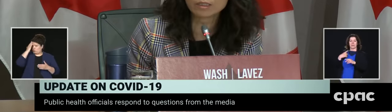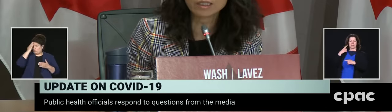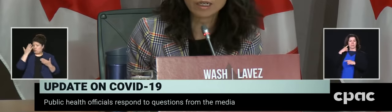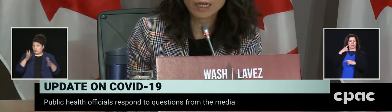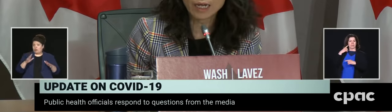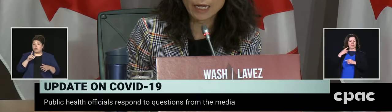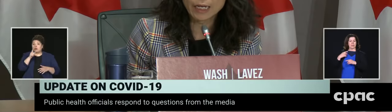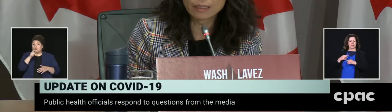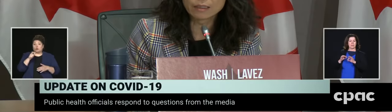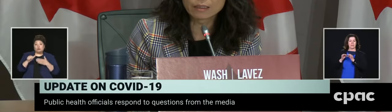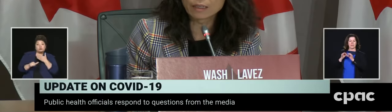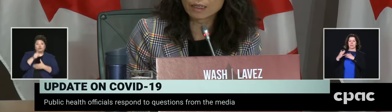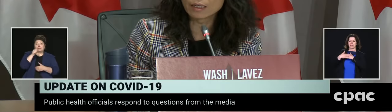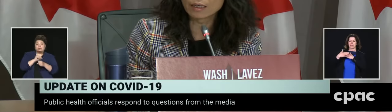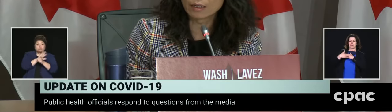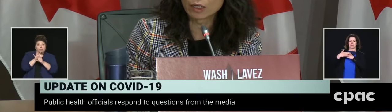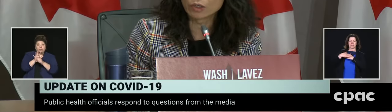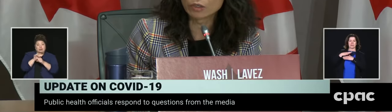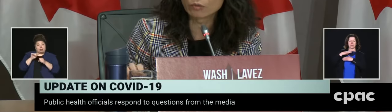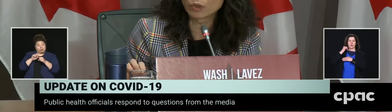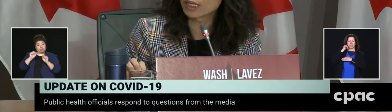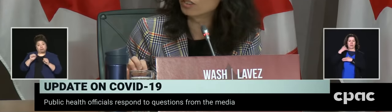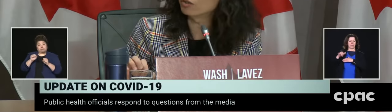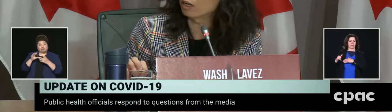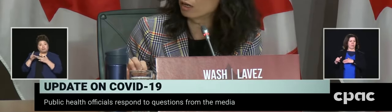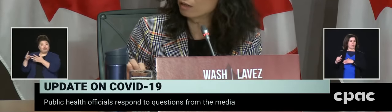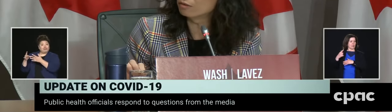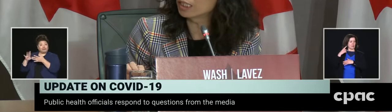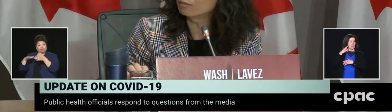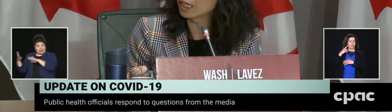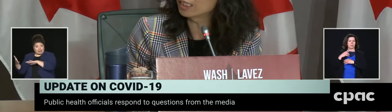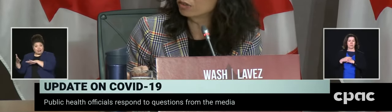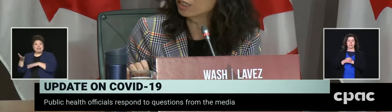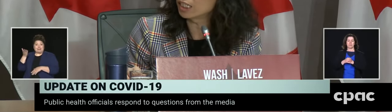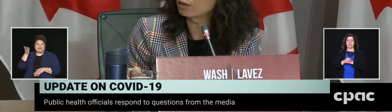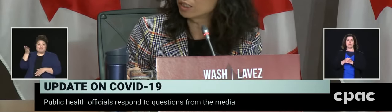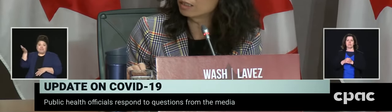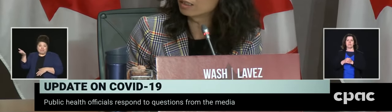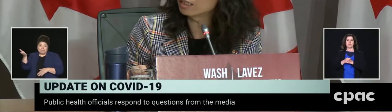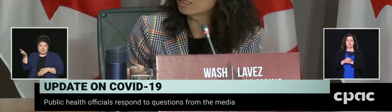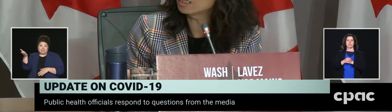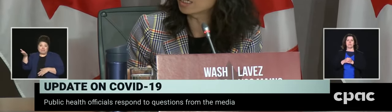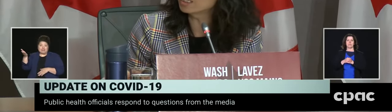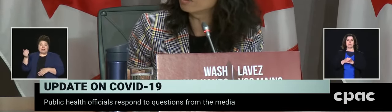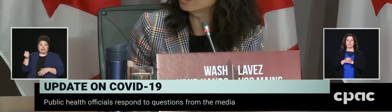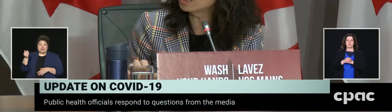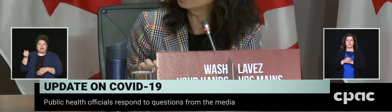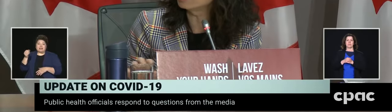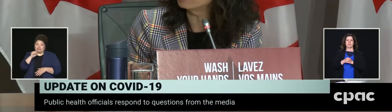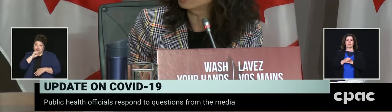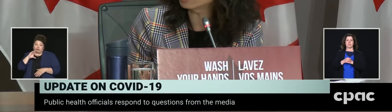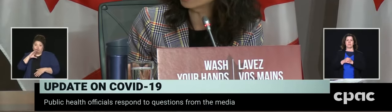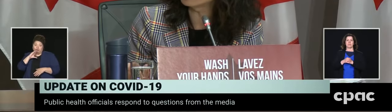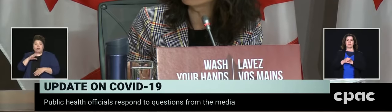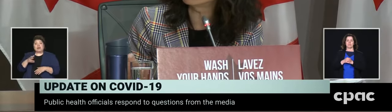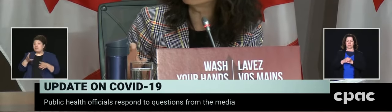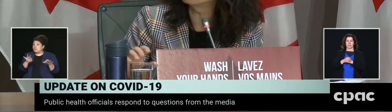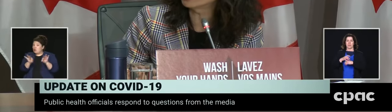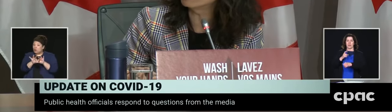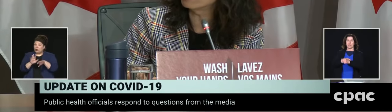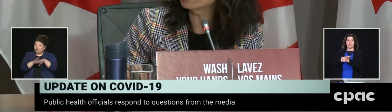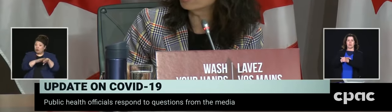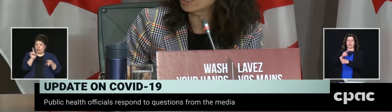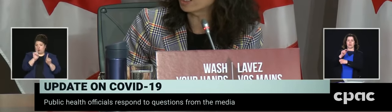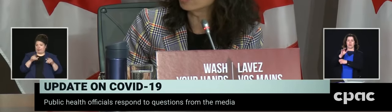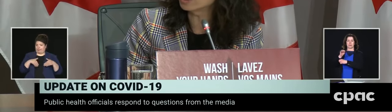outcomes and where you are really matters right now because the disease activity is different and the